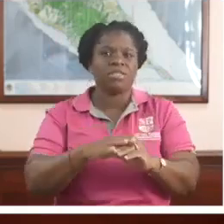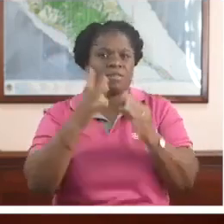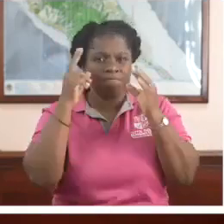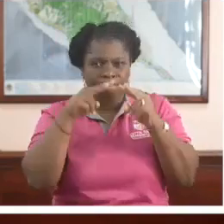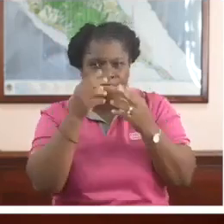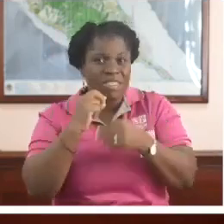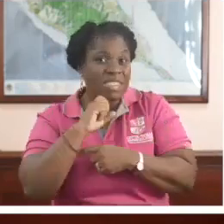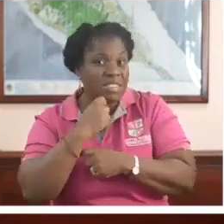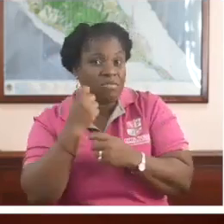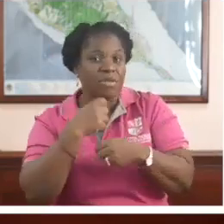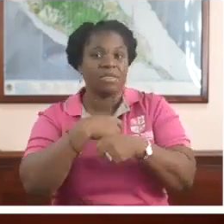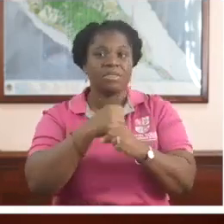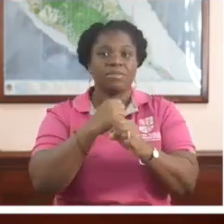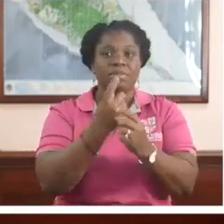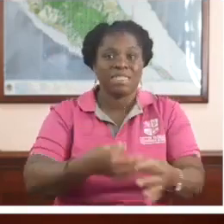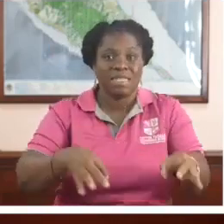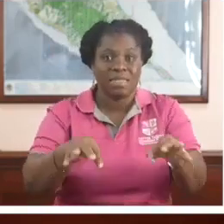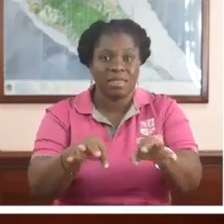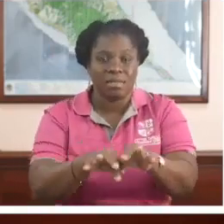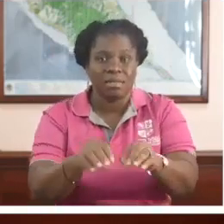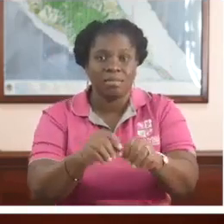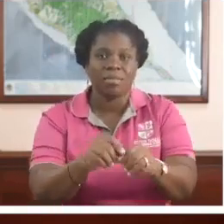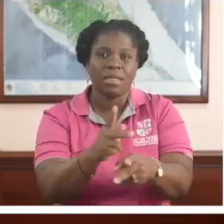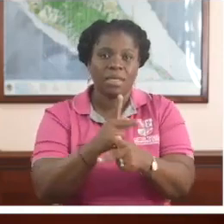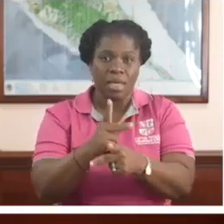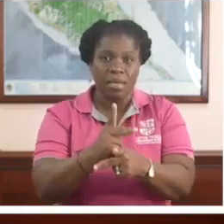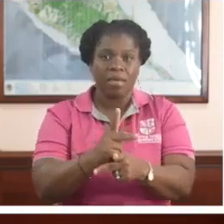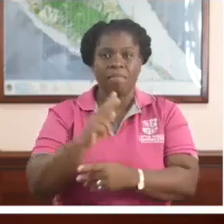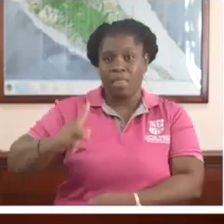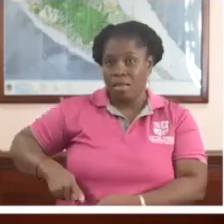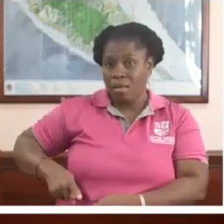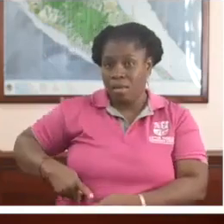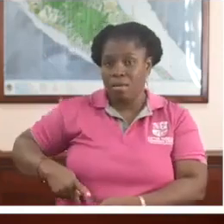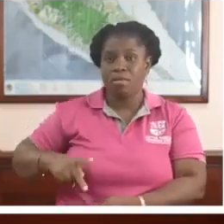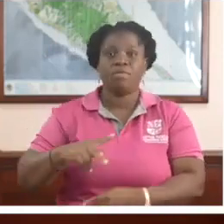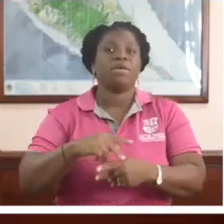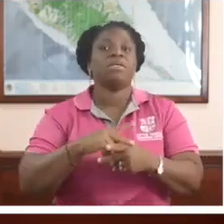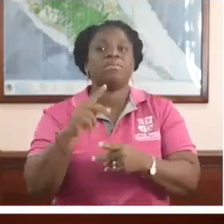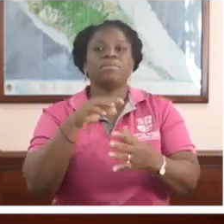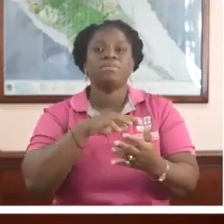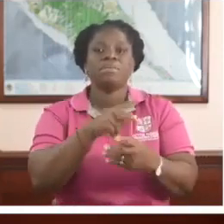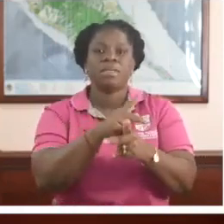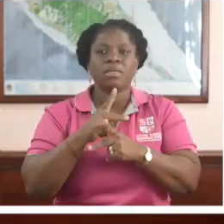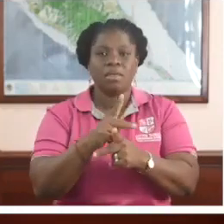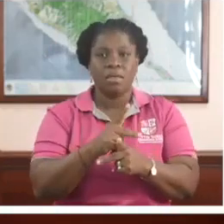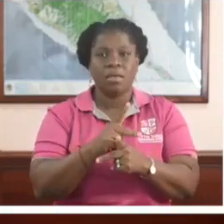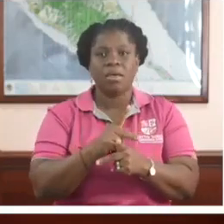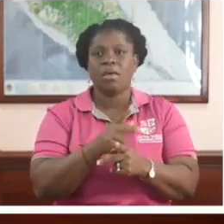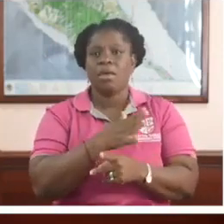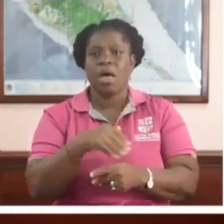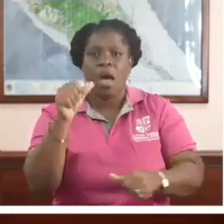2023 in areas such as critical care, intensive care, nephrology with dialysis component,